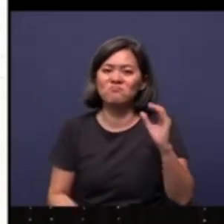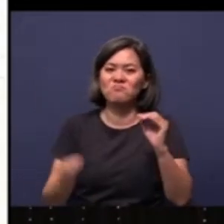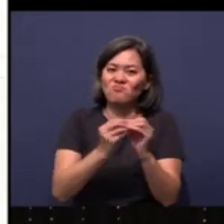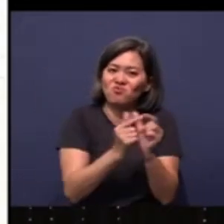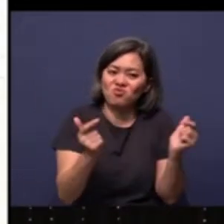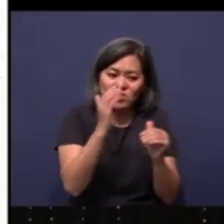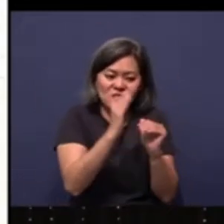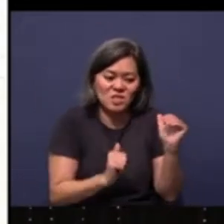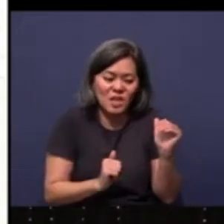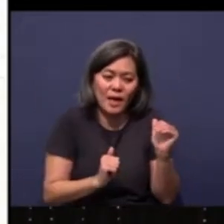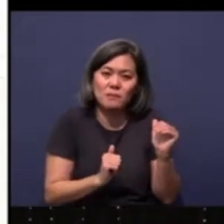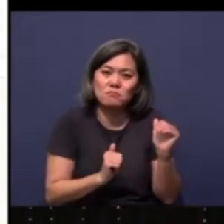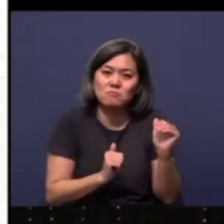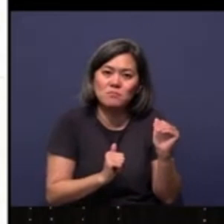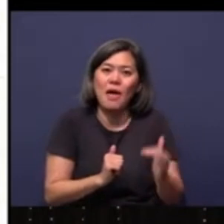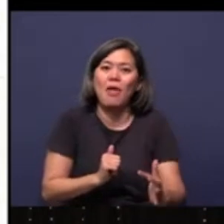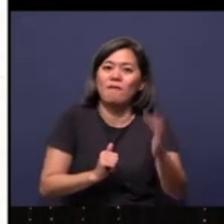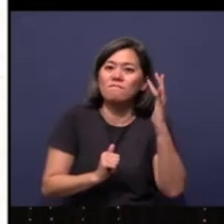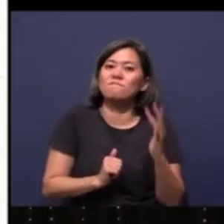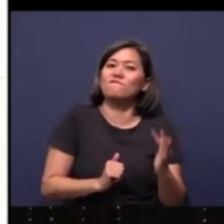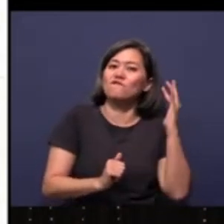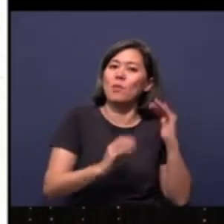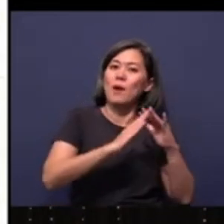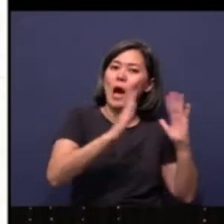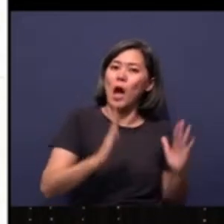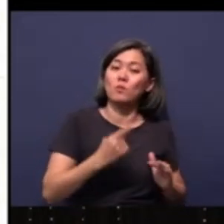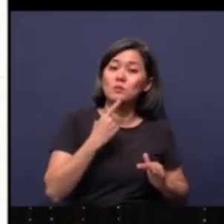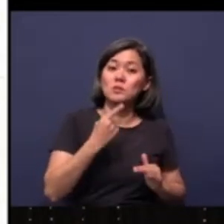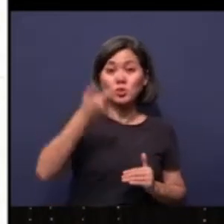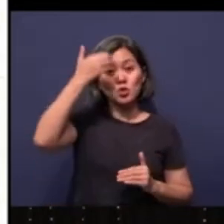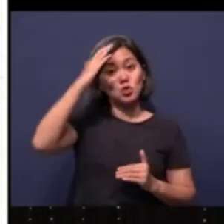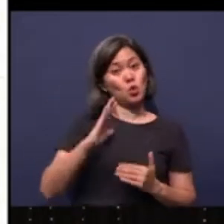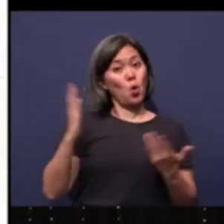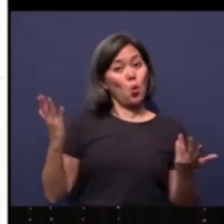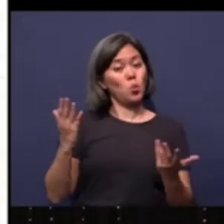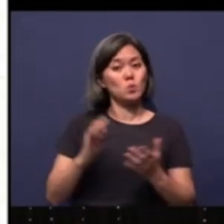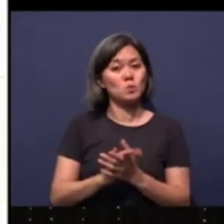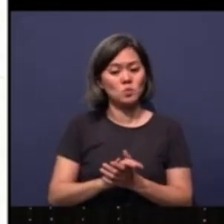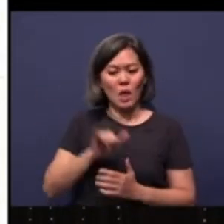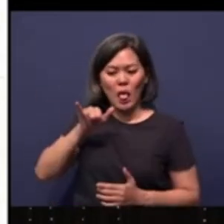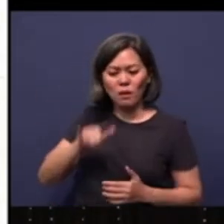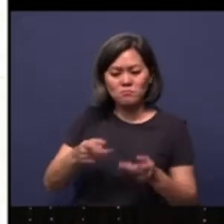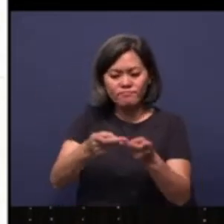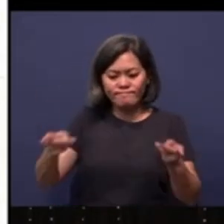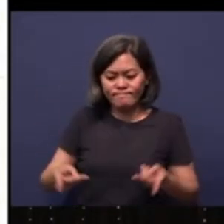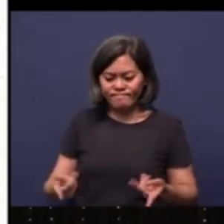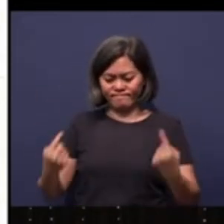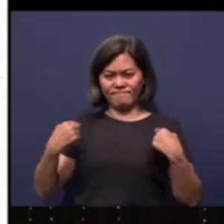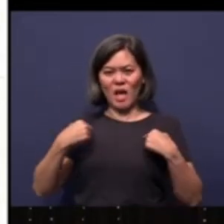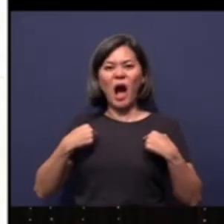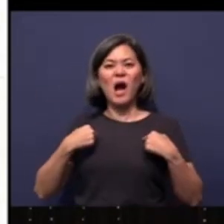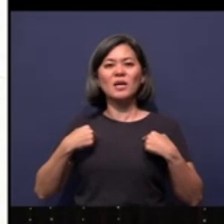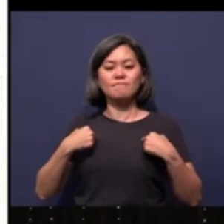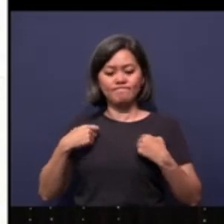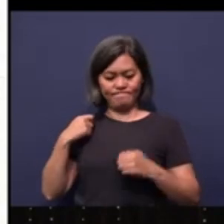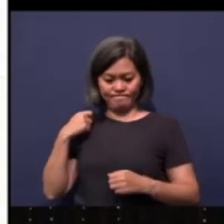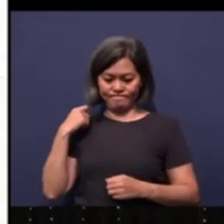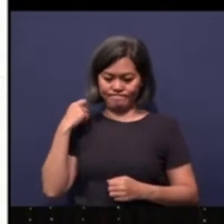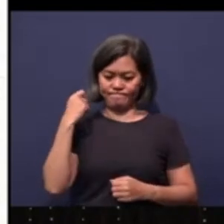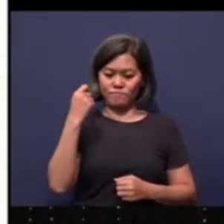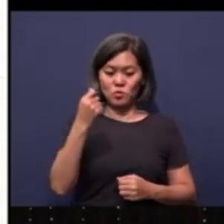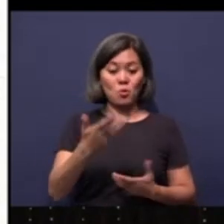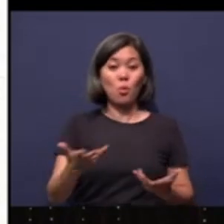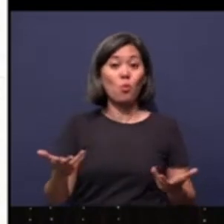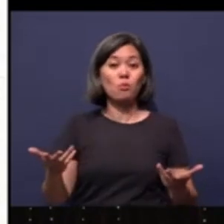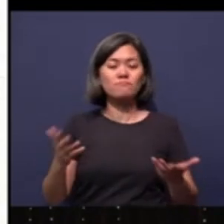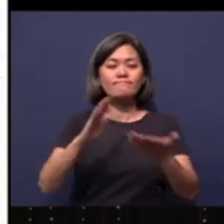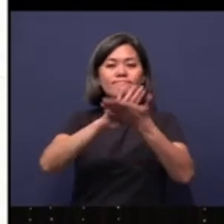of the former house, says the Lord Almighty. And in this place, I will grant peace.